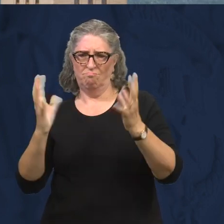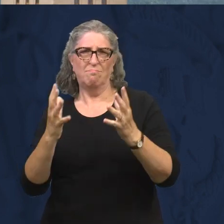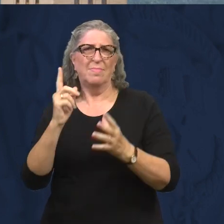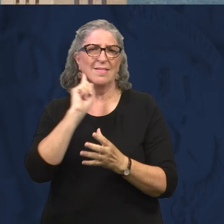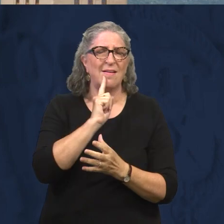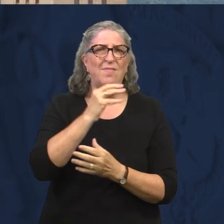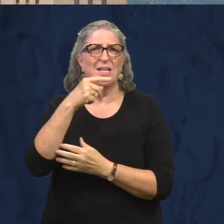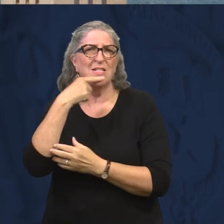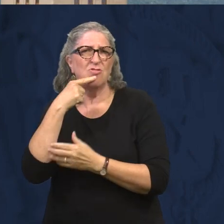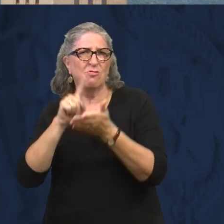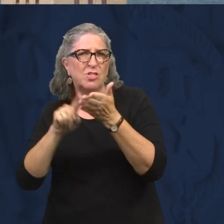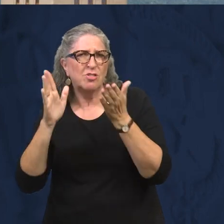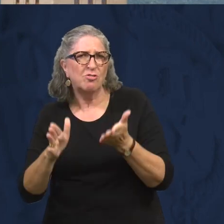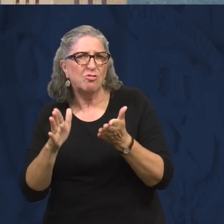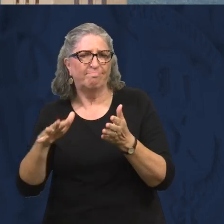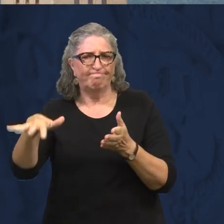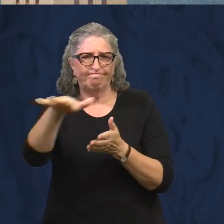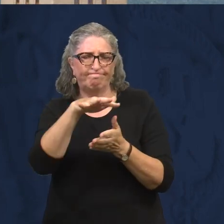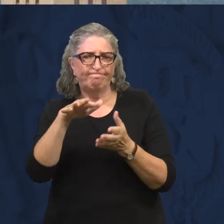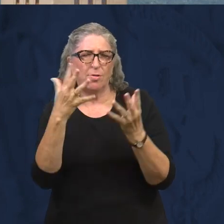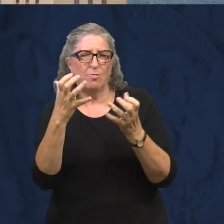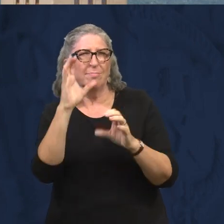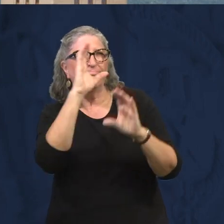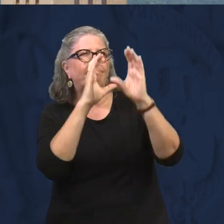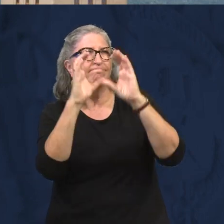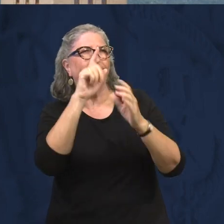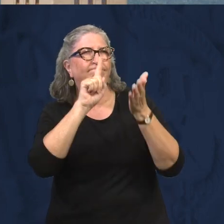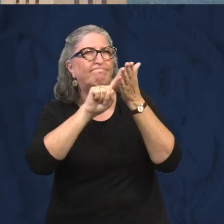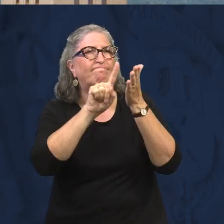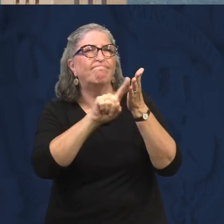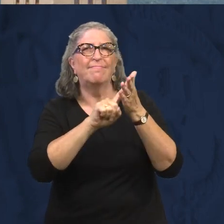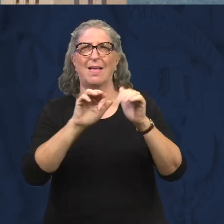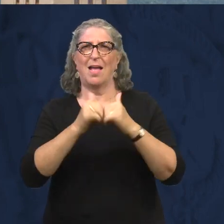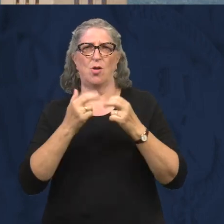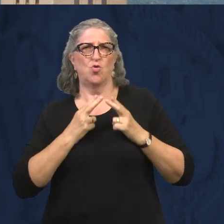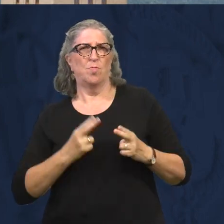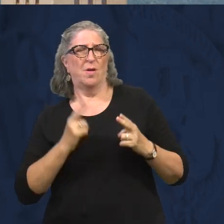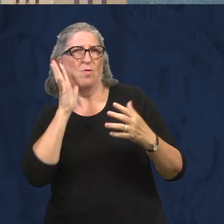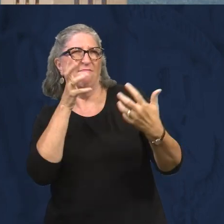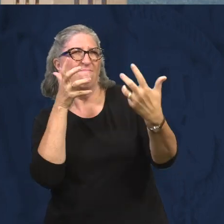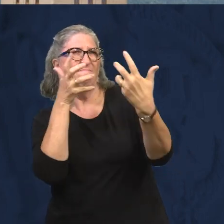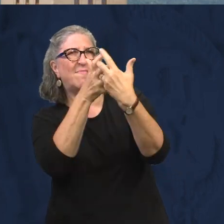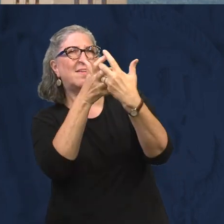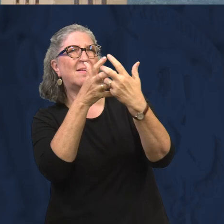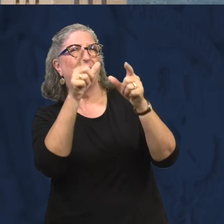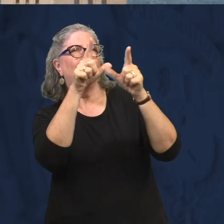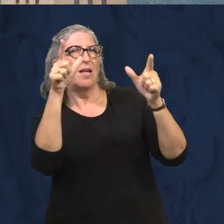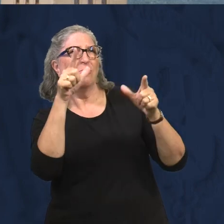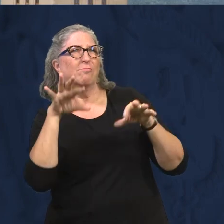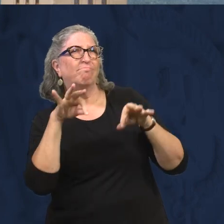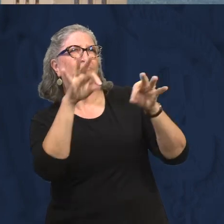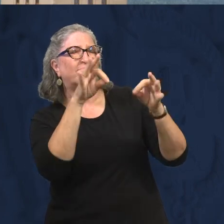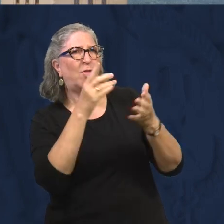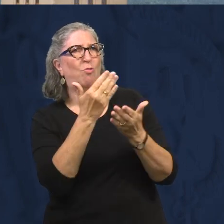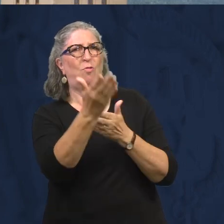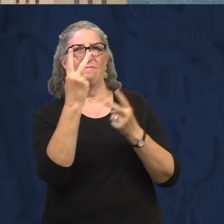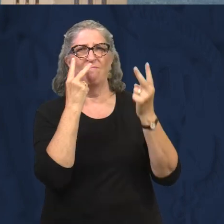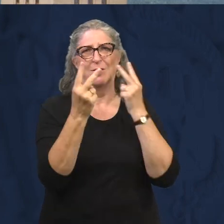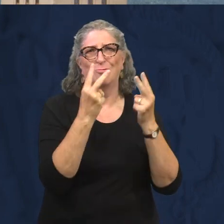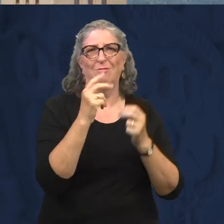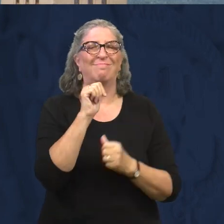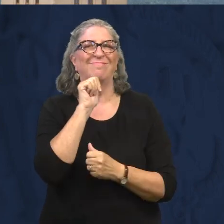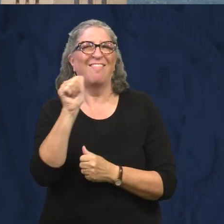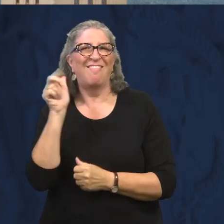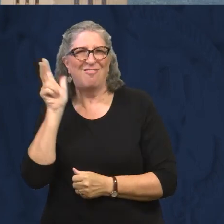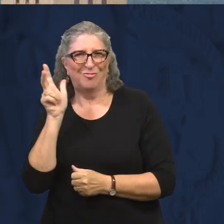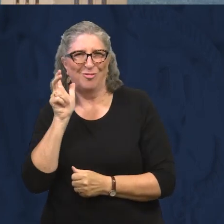hearing scientists was able to explore the different ways that humans adapt to the language environments that are visual